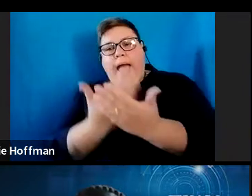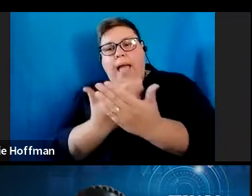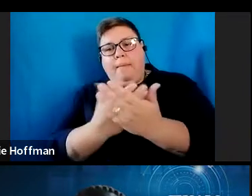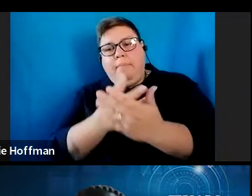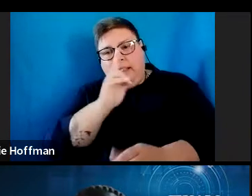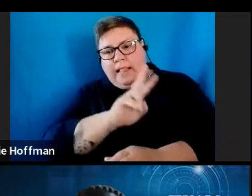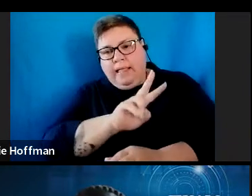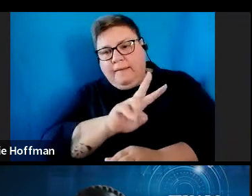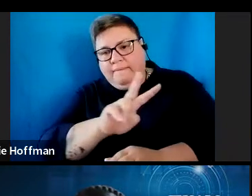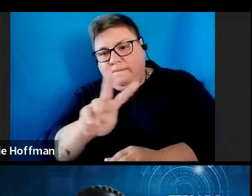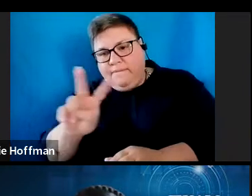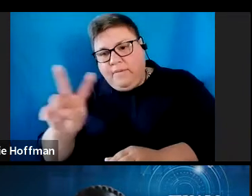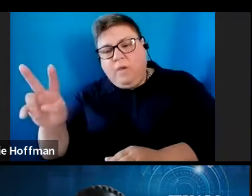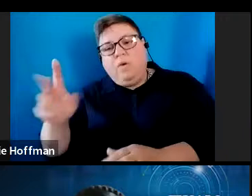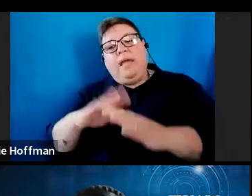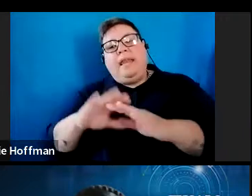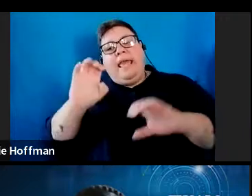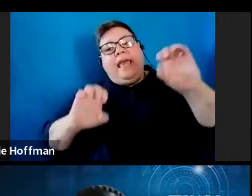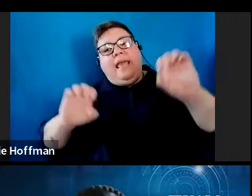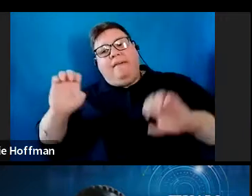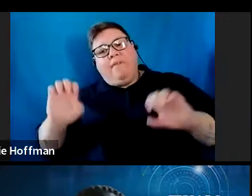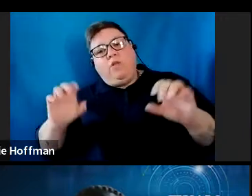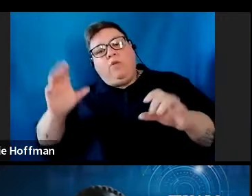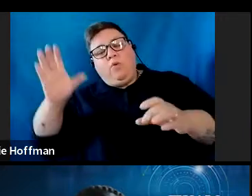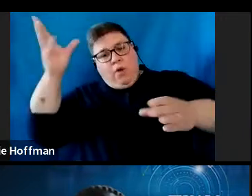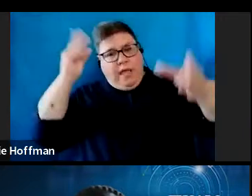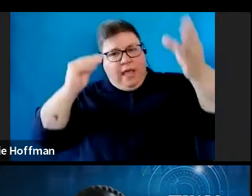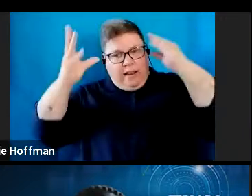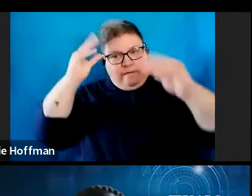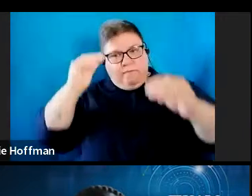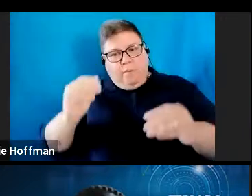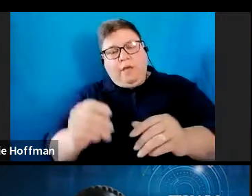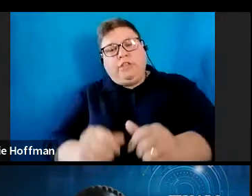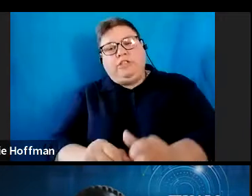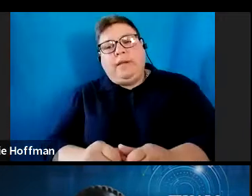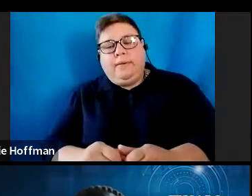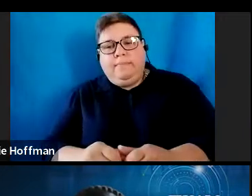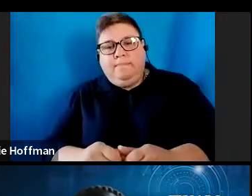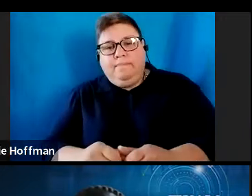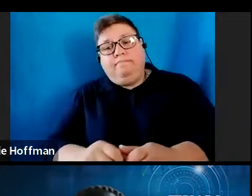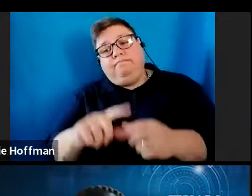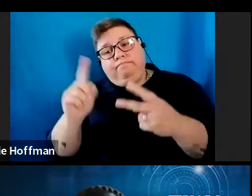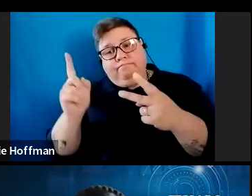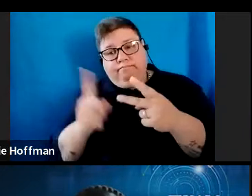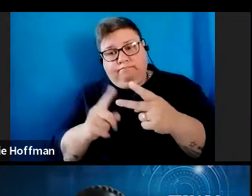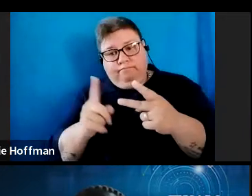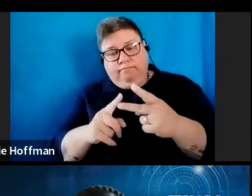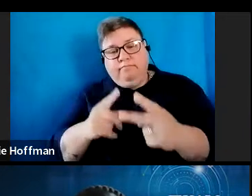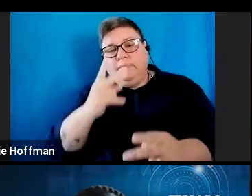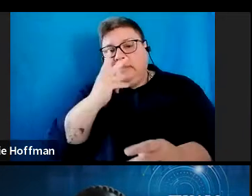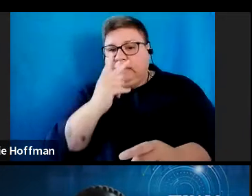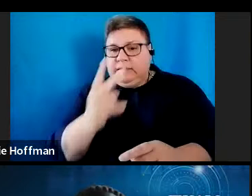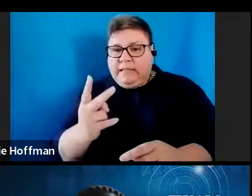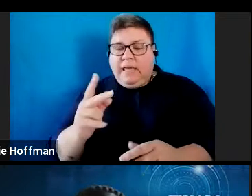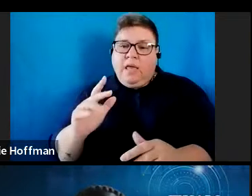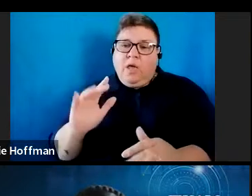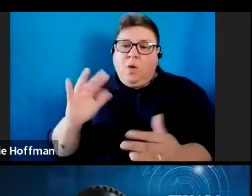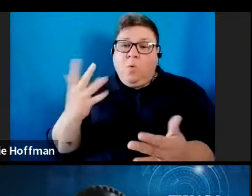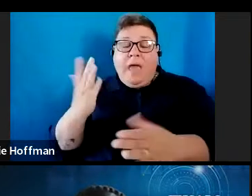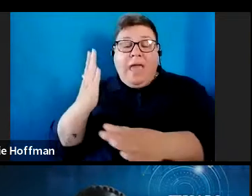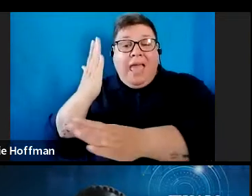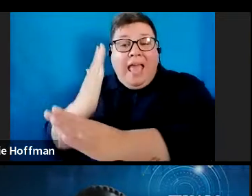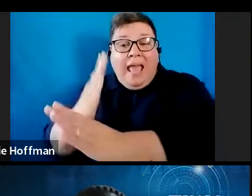evaluate the information and maybe enhance the system. The second part, let's try and see where the employer